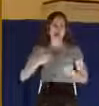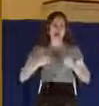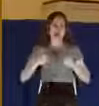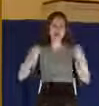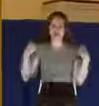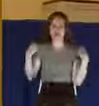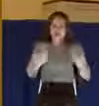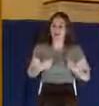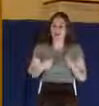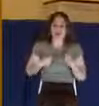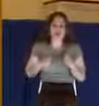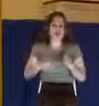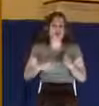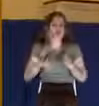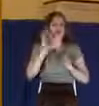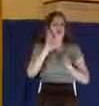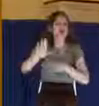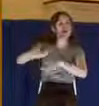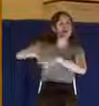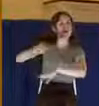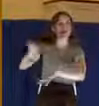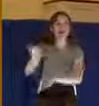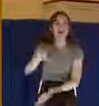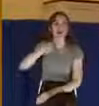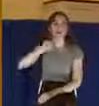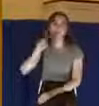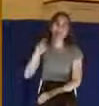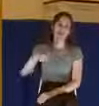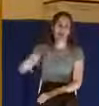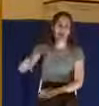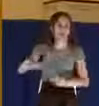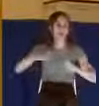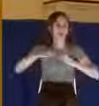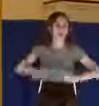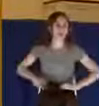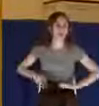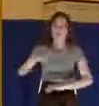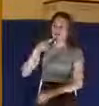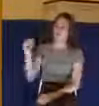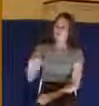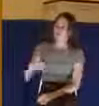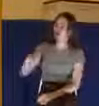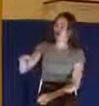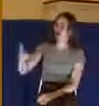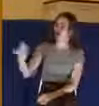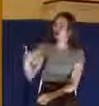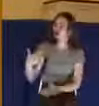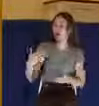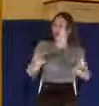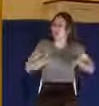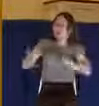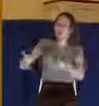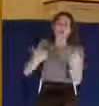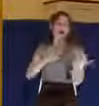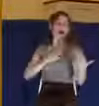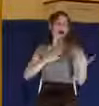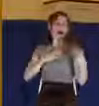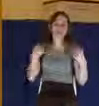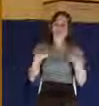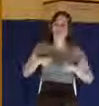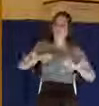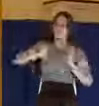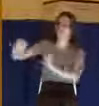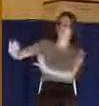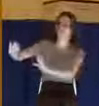out to a civilian, hey, you carry this. And it was according to the law. You had to carry it at least to the next milestone, one